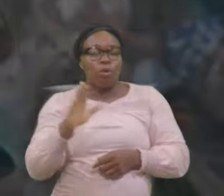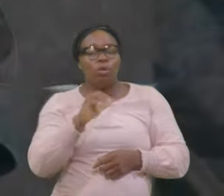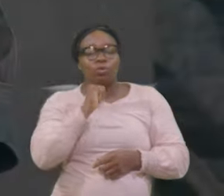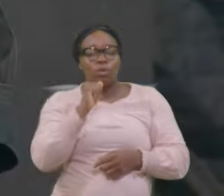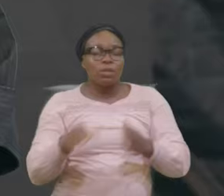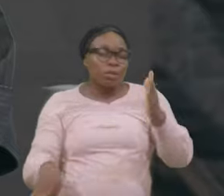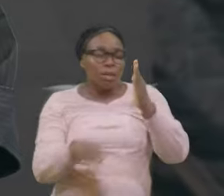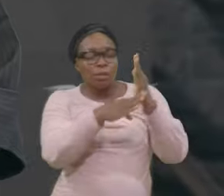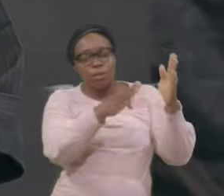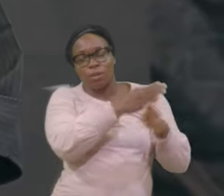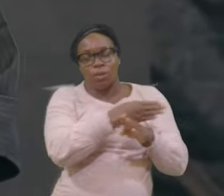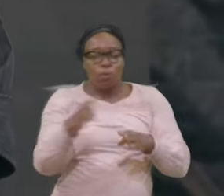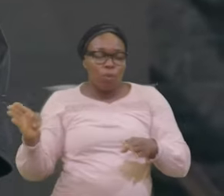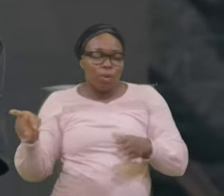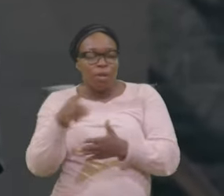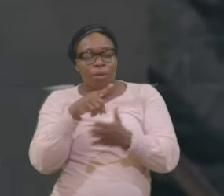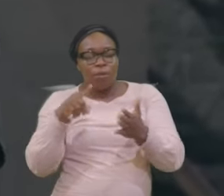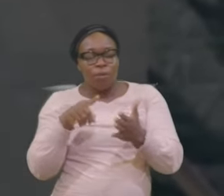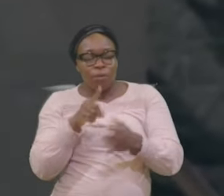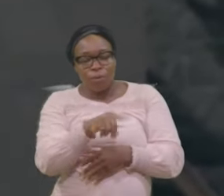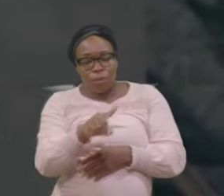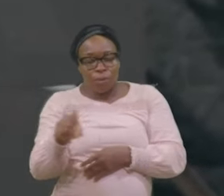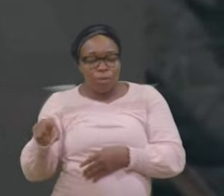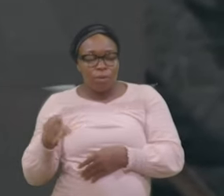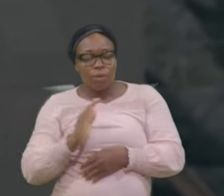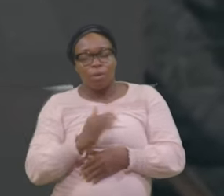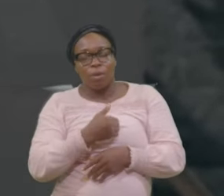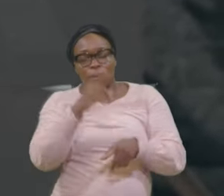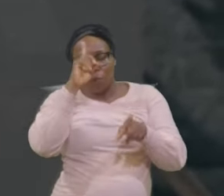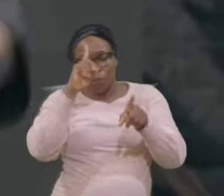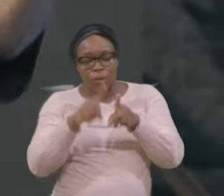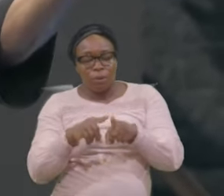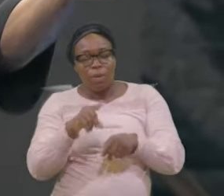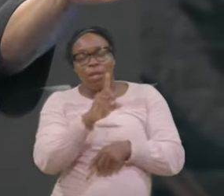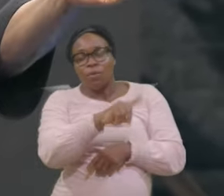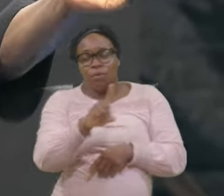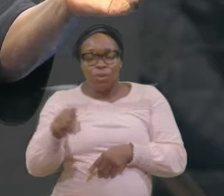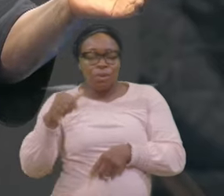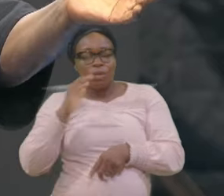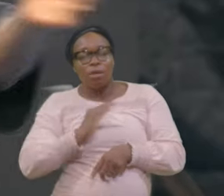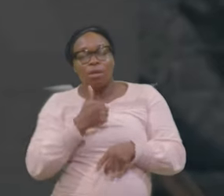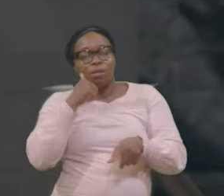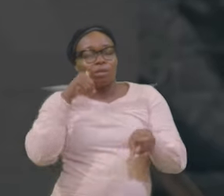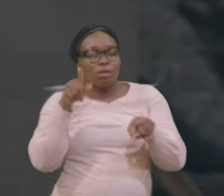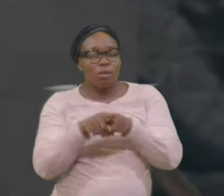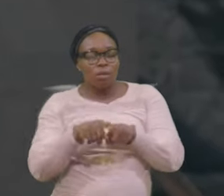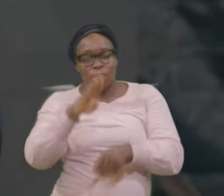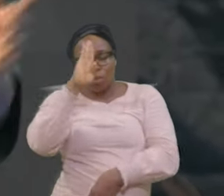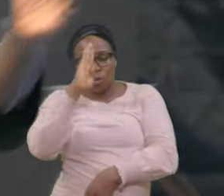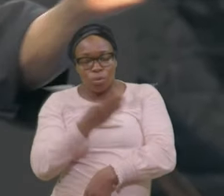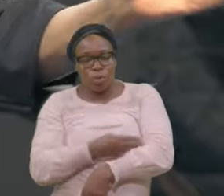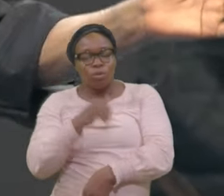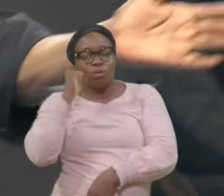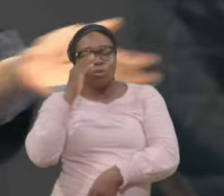This A brother This This Our sister This Our son This Our